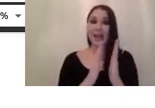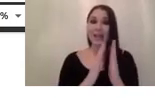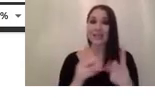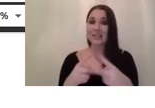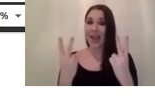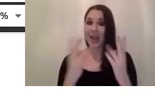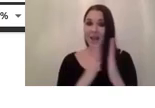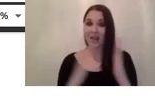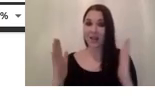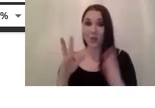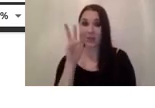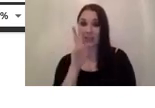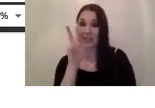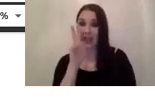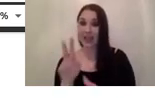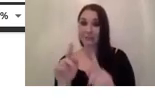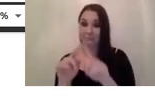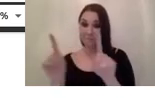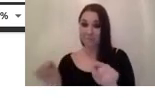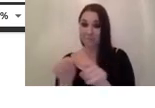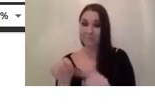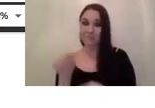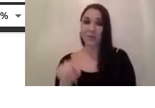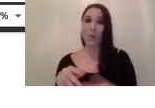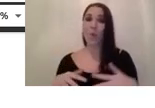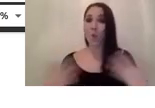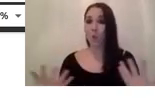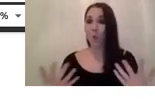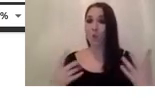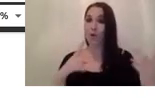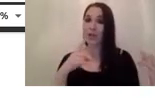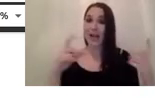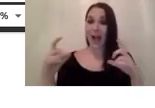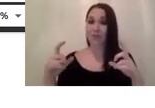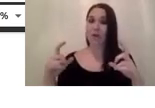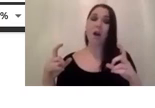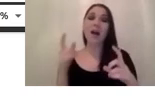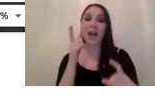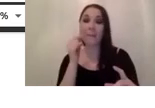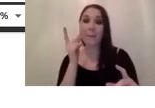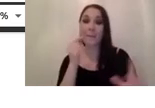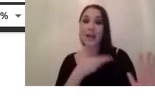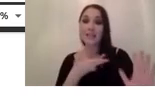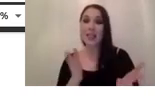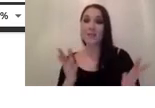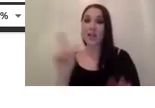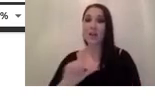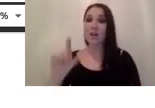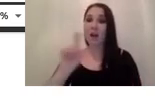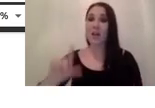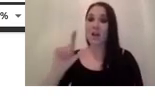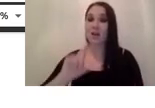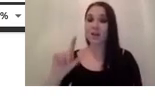or let's say that uh the camera is also capable of delivering color images via a buyer